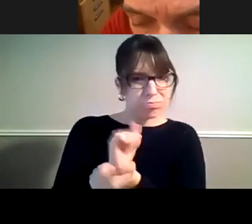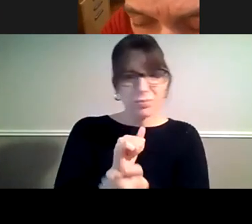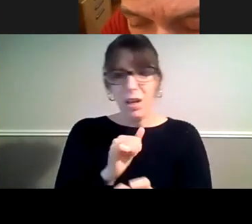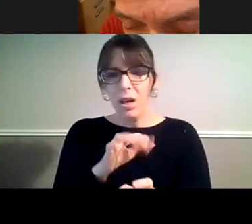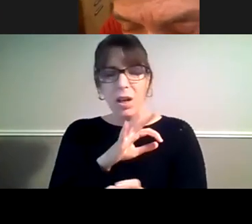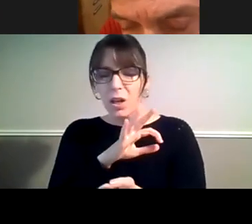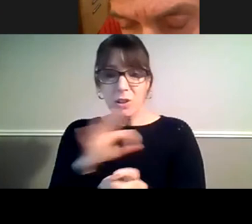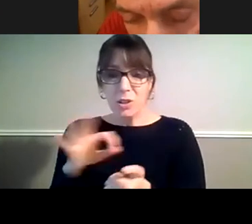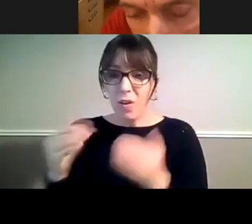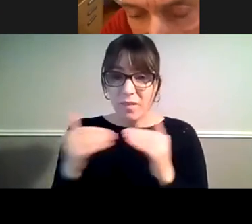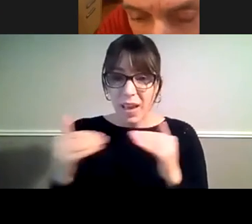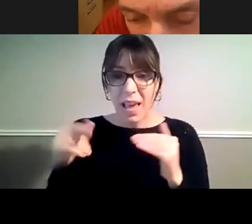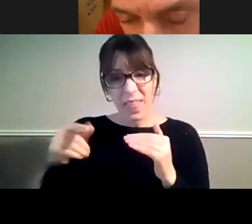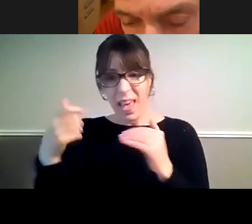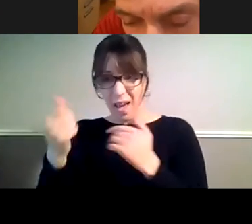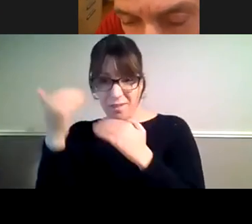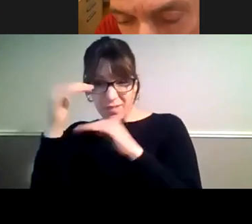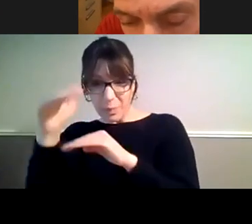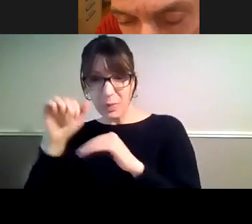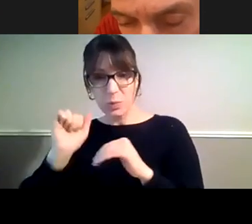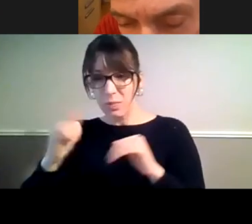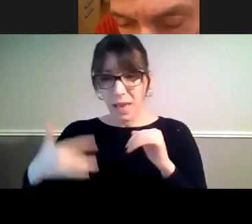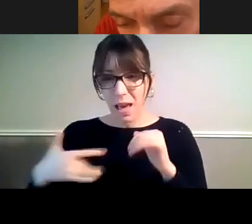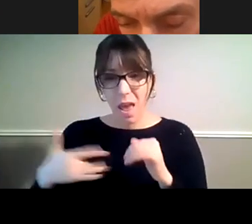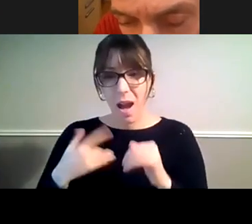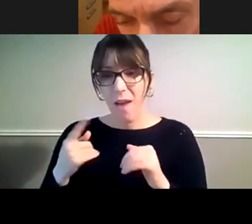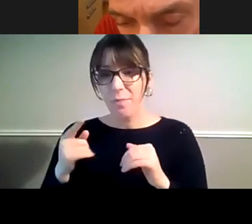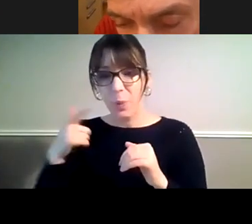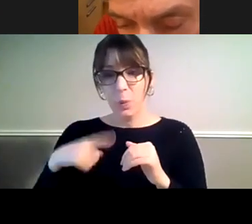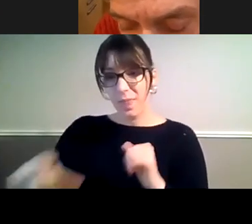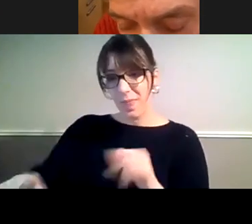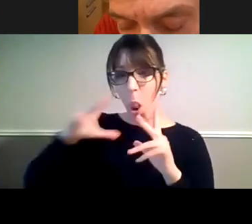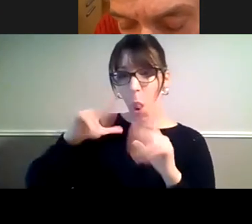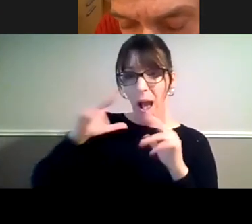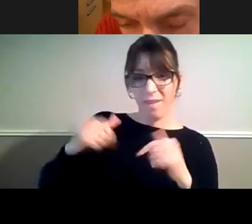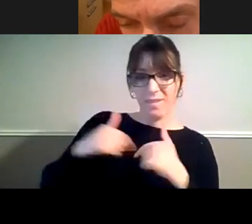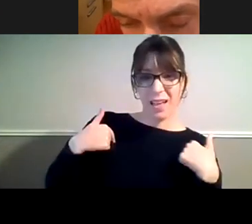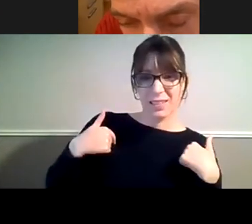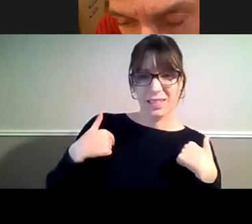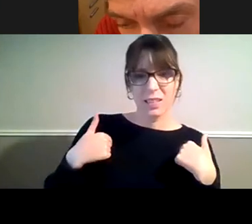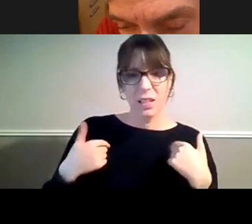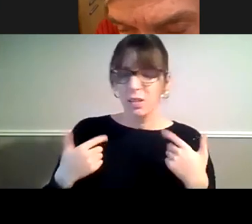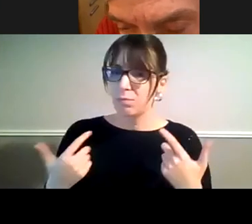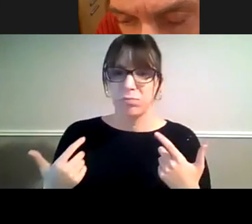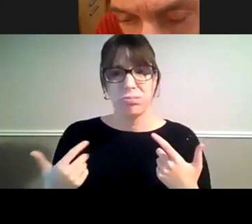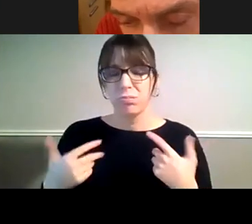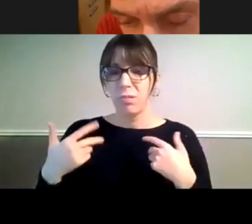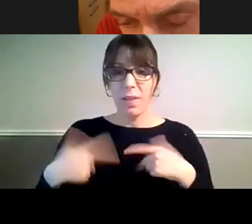to their life, the unpaid care that they provide for us and support, not only physical but financial,